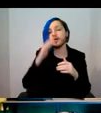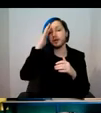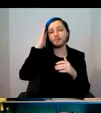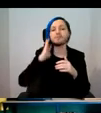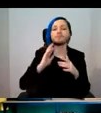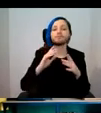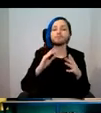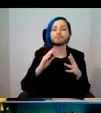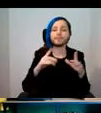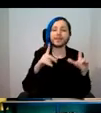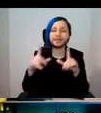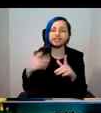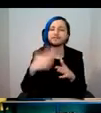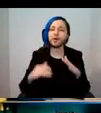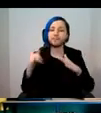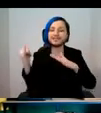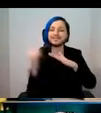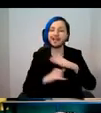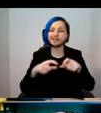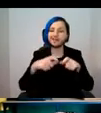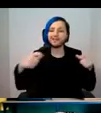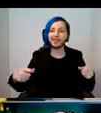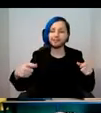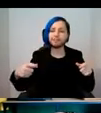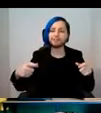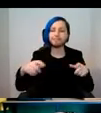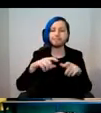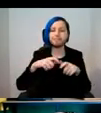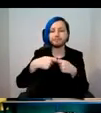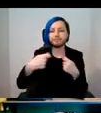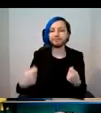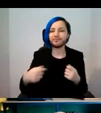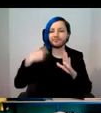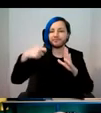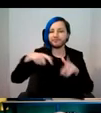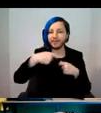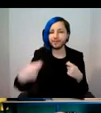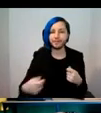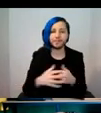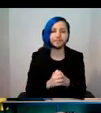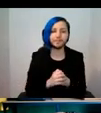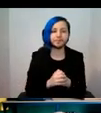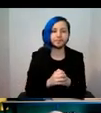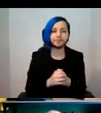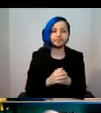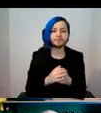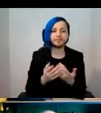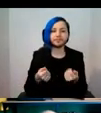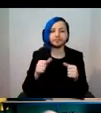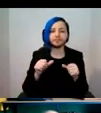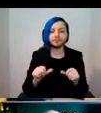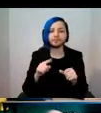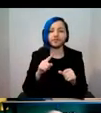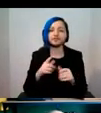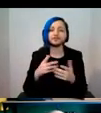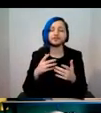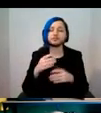adds up to about eight petabytes of digital collections. And we store that in two robotised data tape libraries